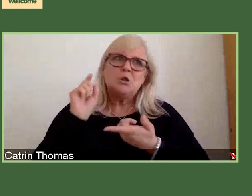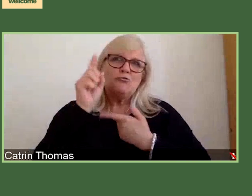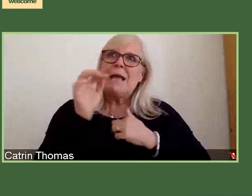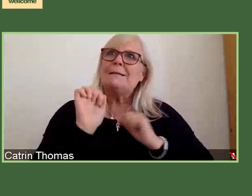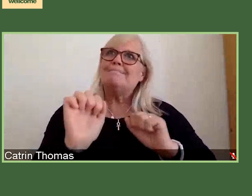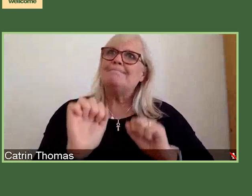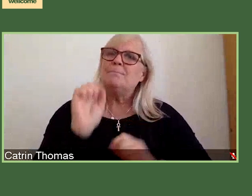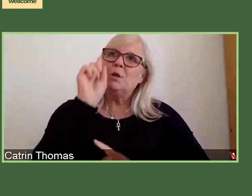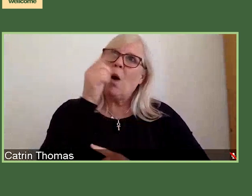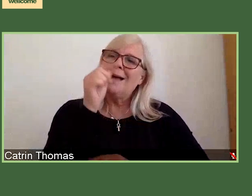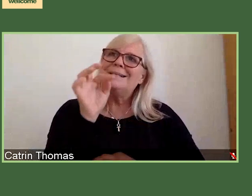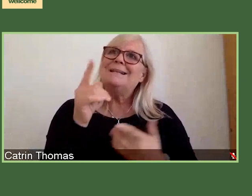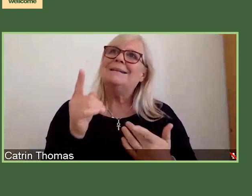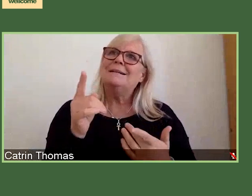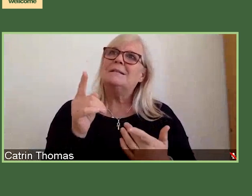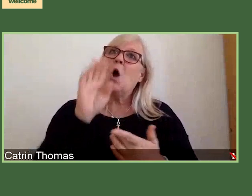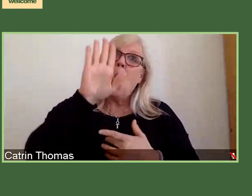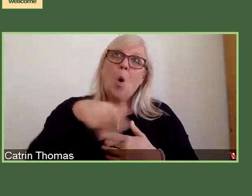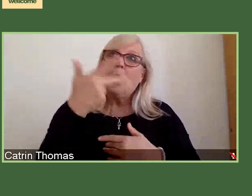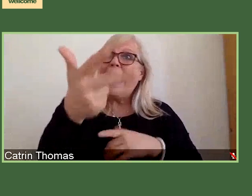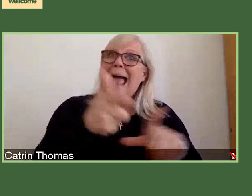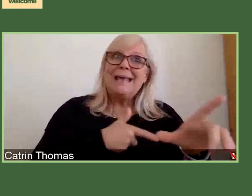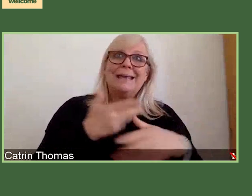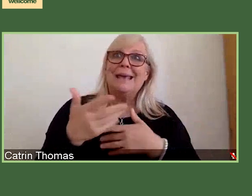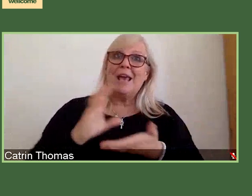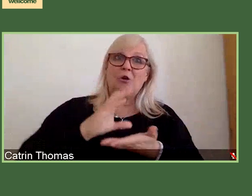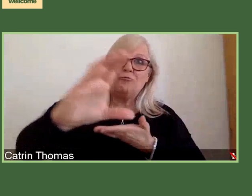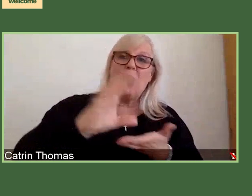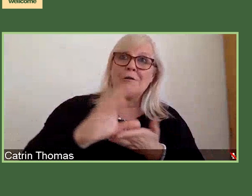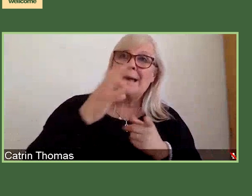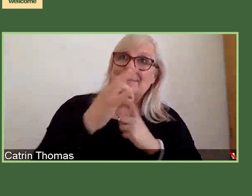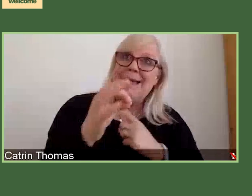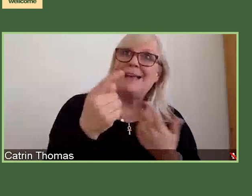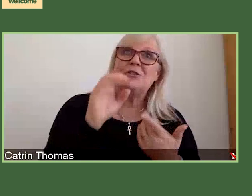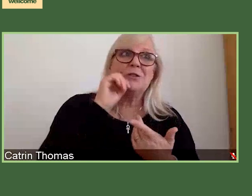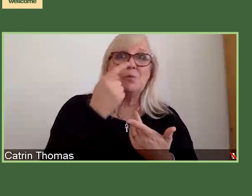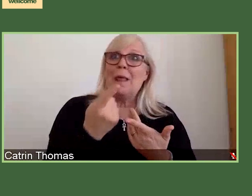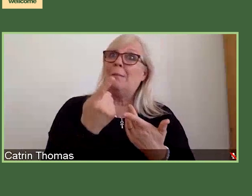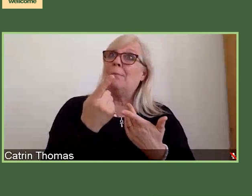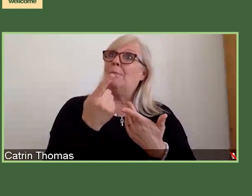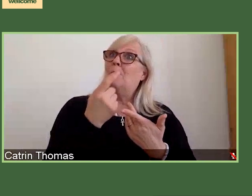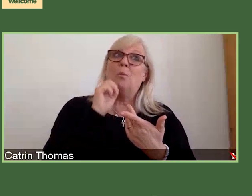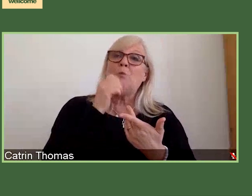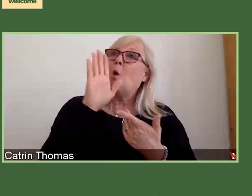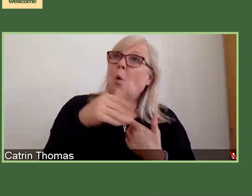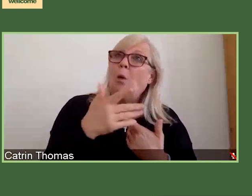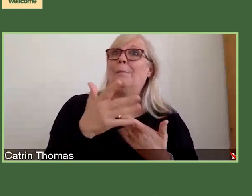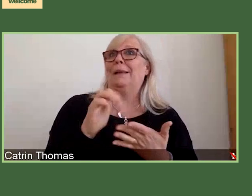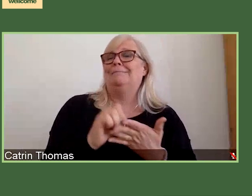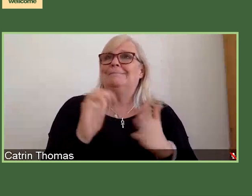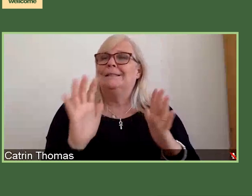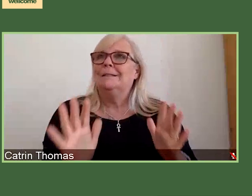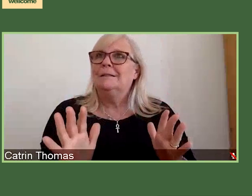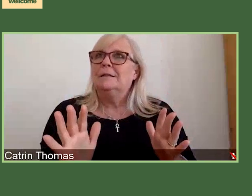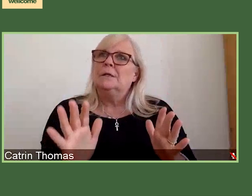eight year grants will be credible and justified. So I think it's important for people to kind of really think about the resources that they